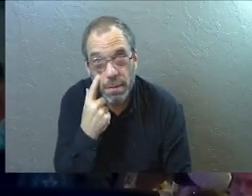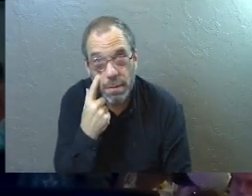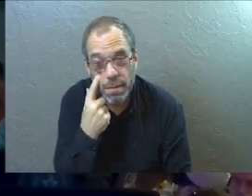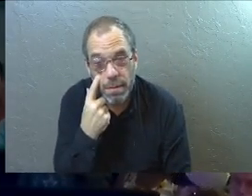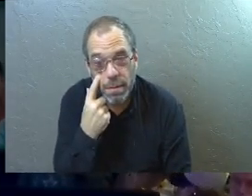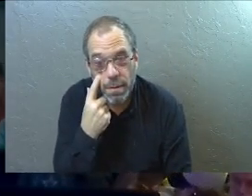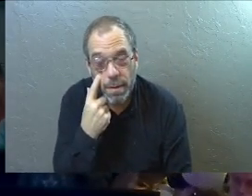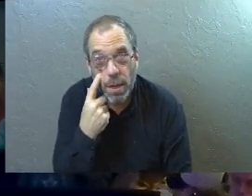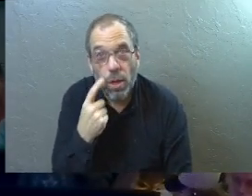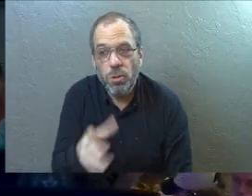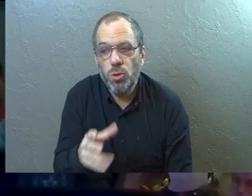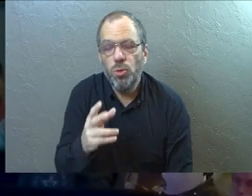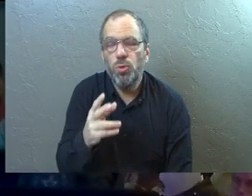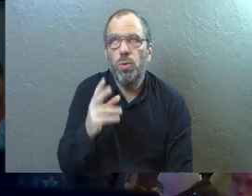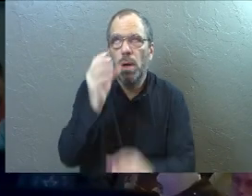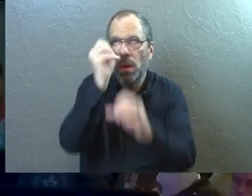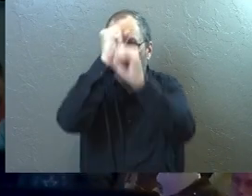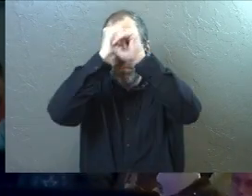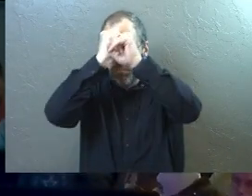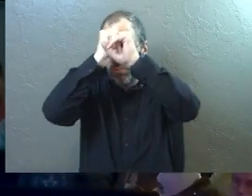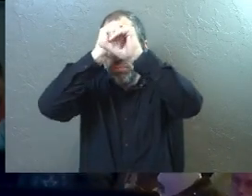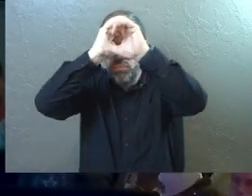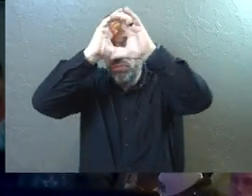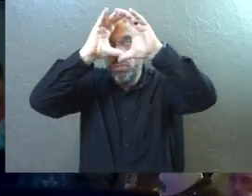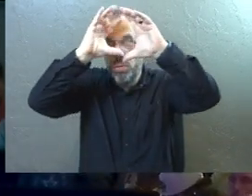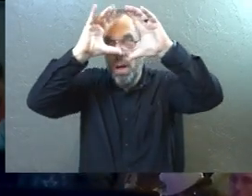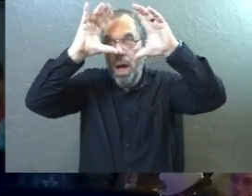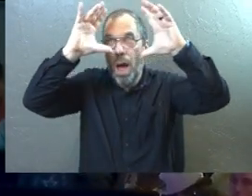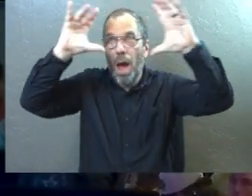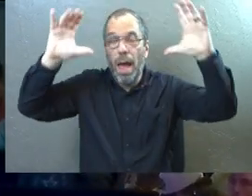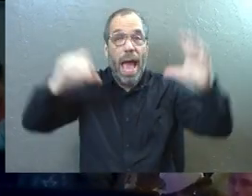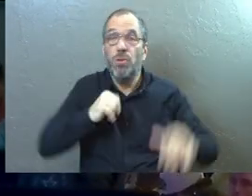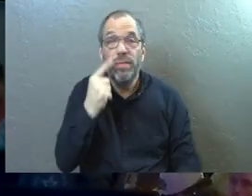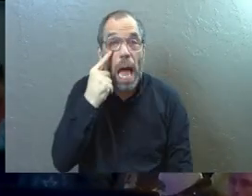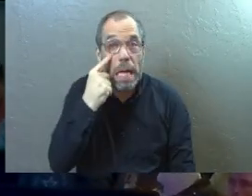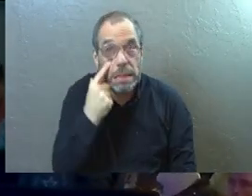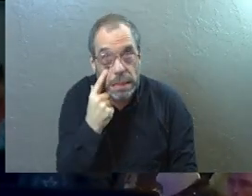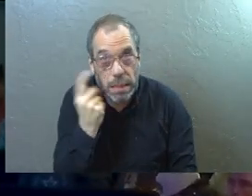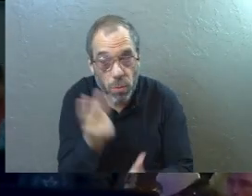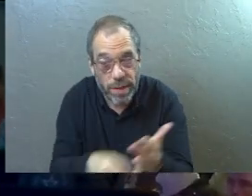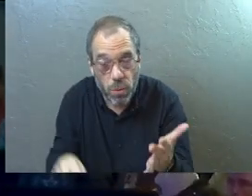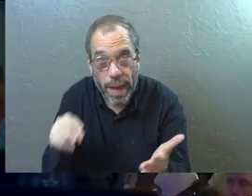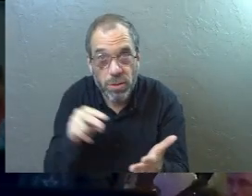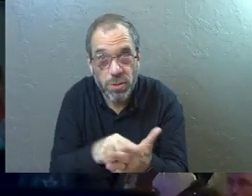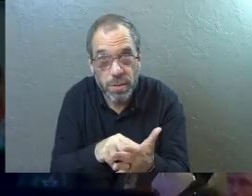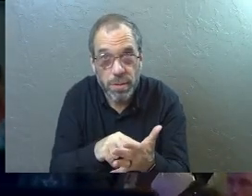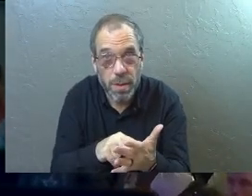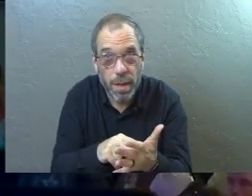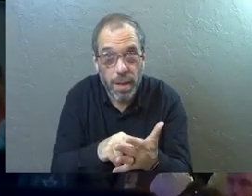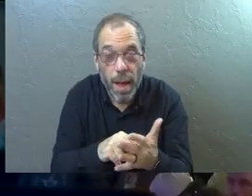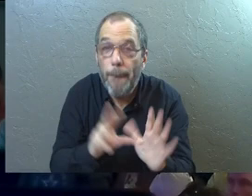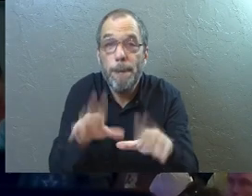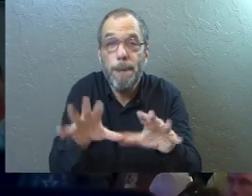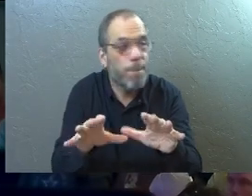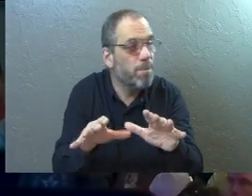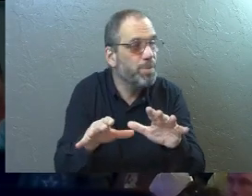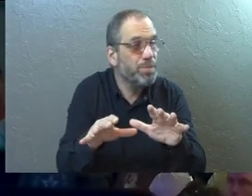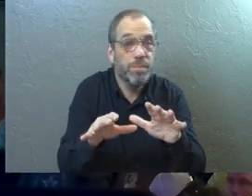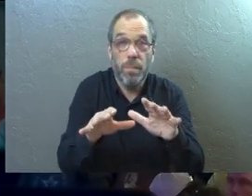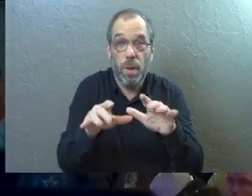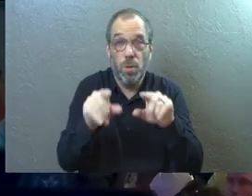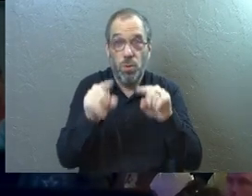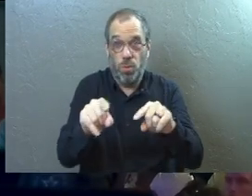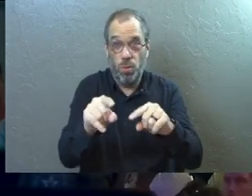To start to see it in your mind's eye, even though you've not seen resurrection up close yet. Because in a sense,